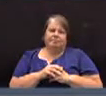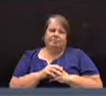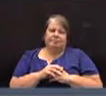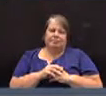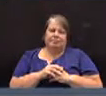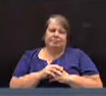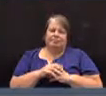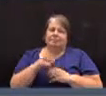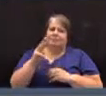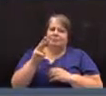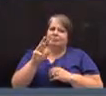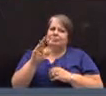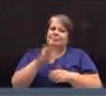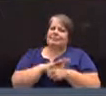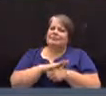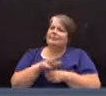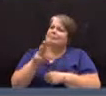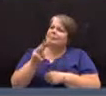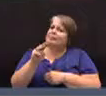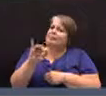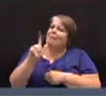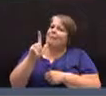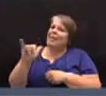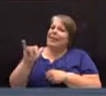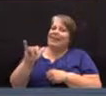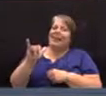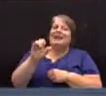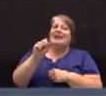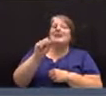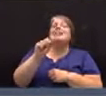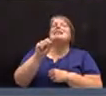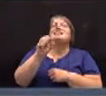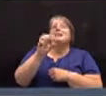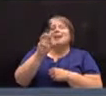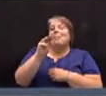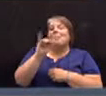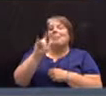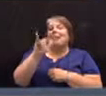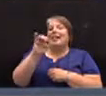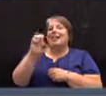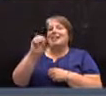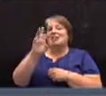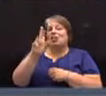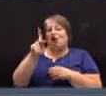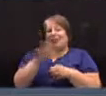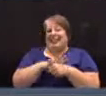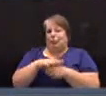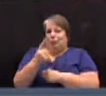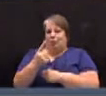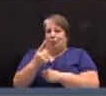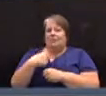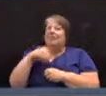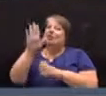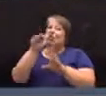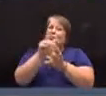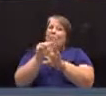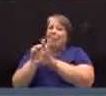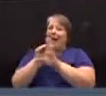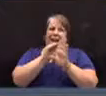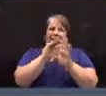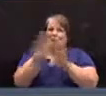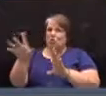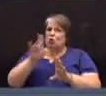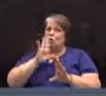Philly Stark, District 1. I guess I just would like to remind everyone that you're talking